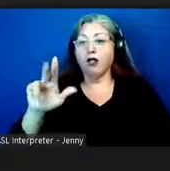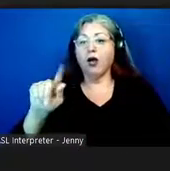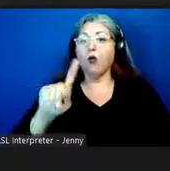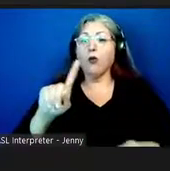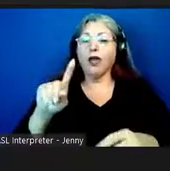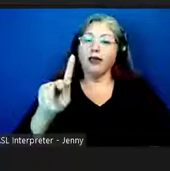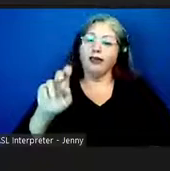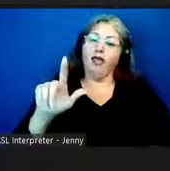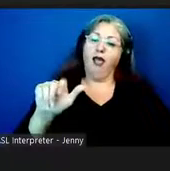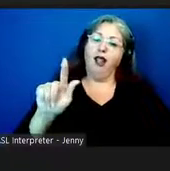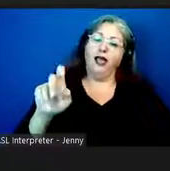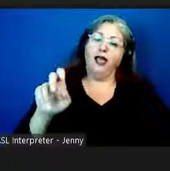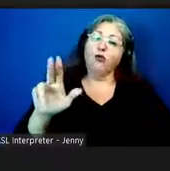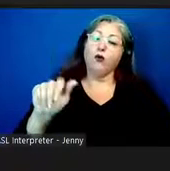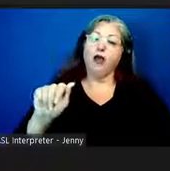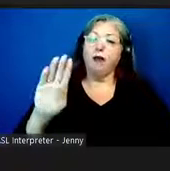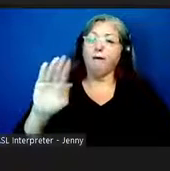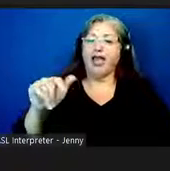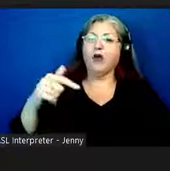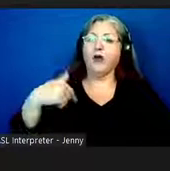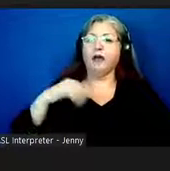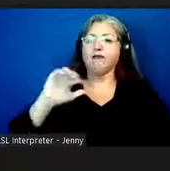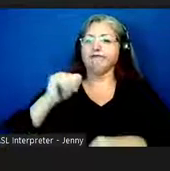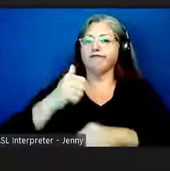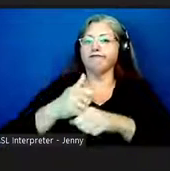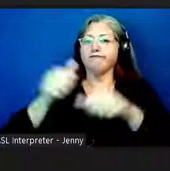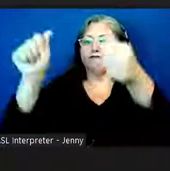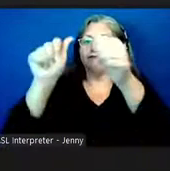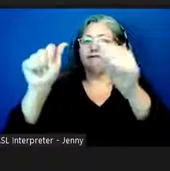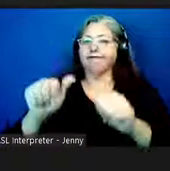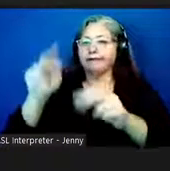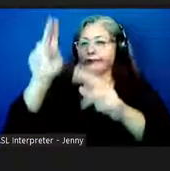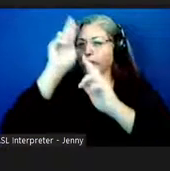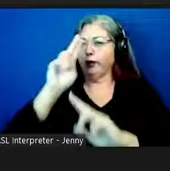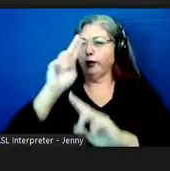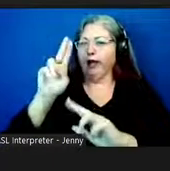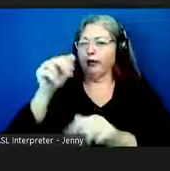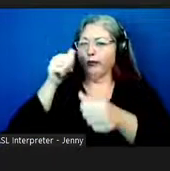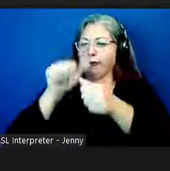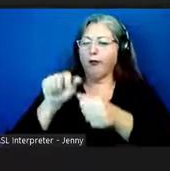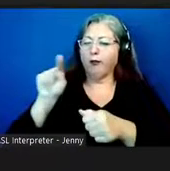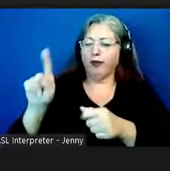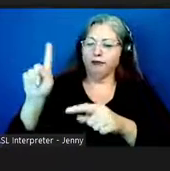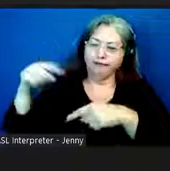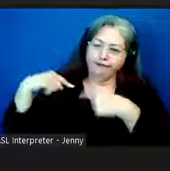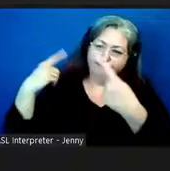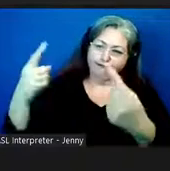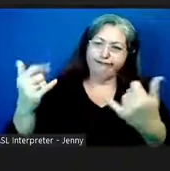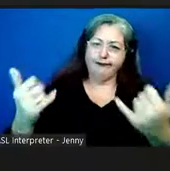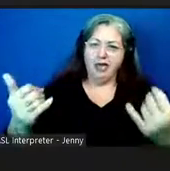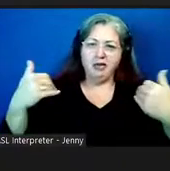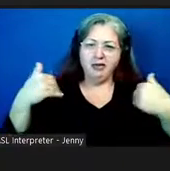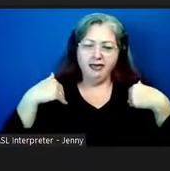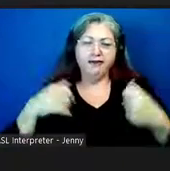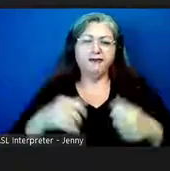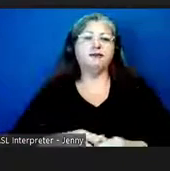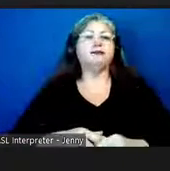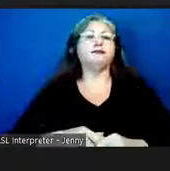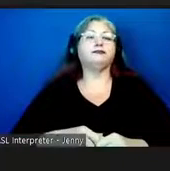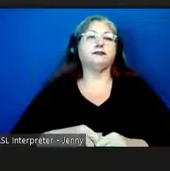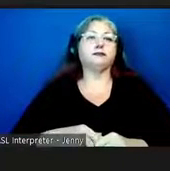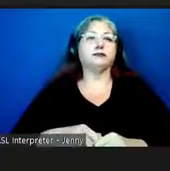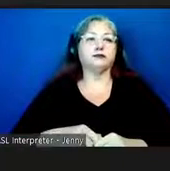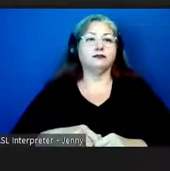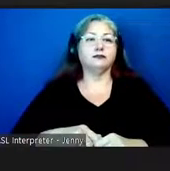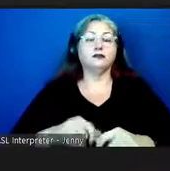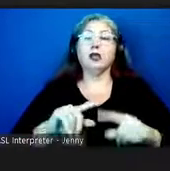where we have a monument in his remembrance until today so uh what